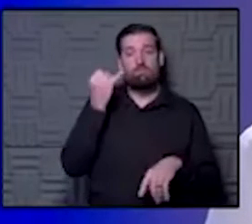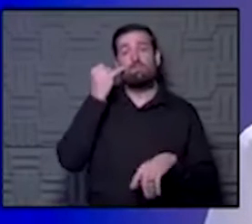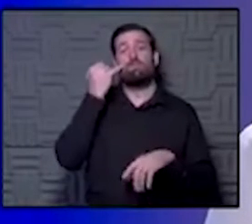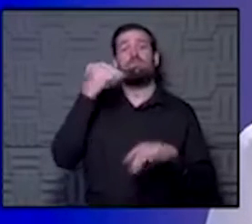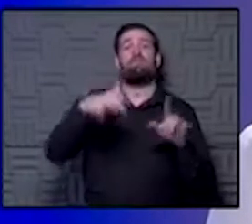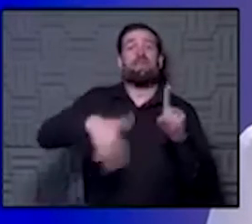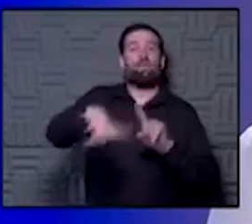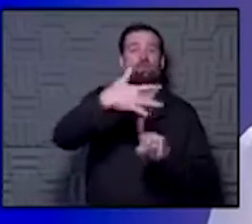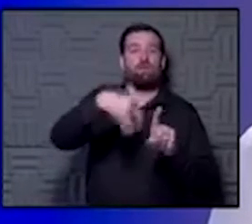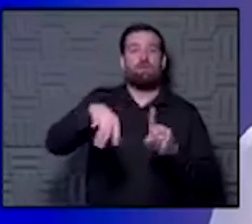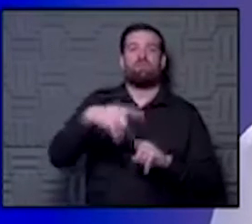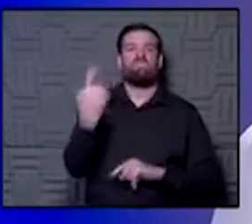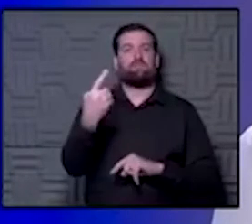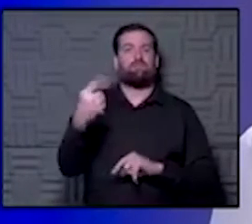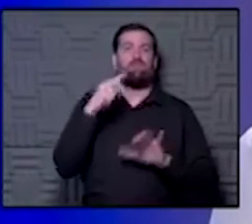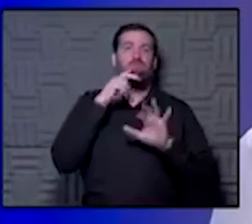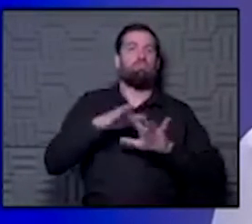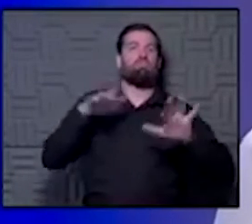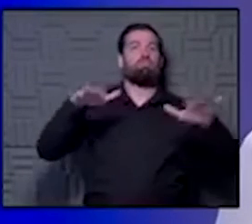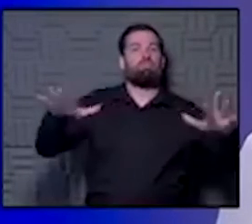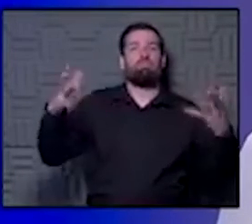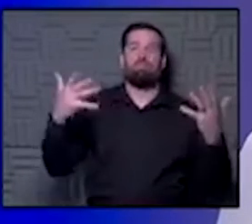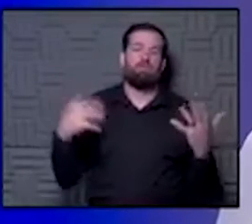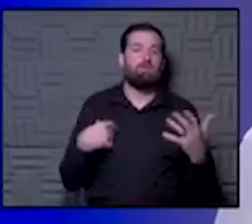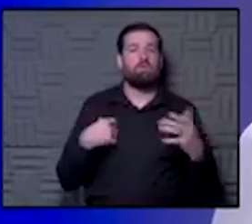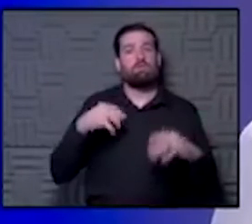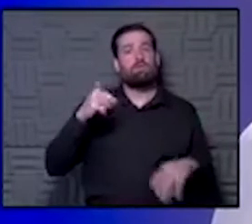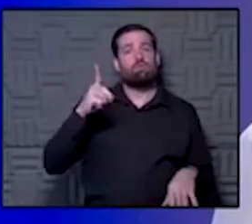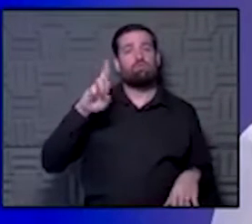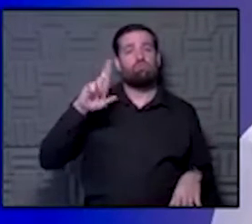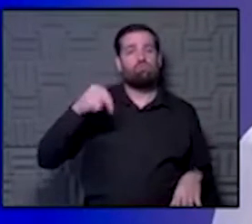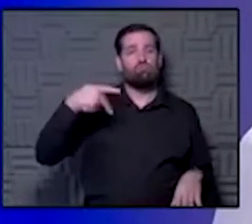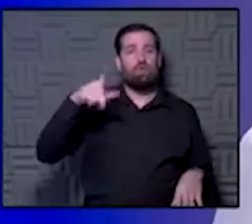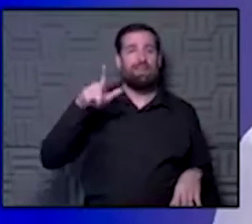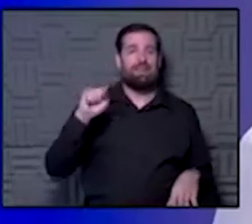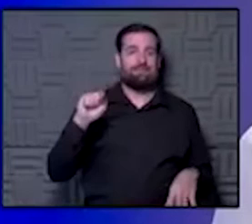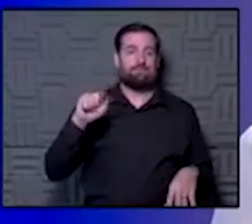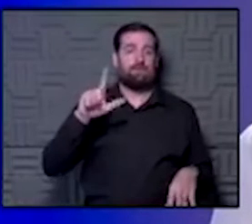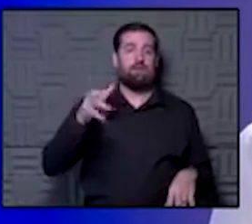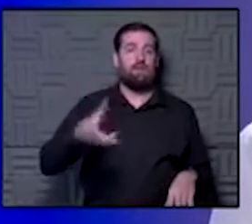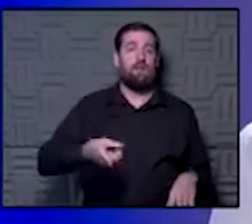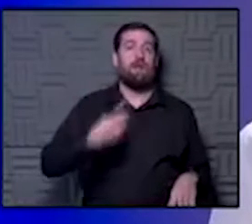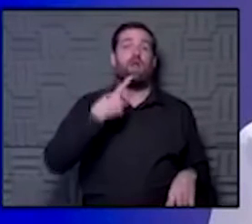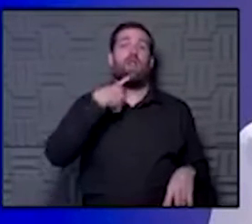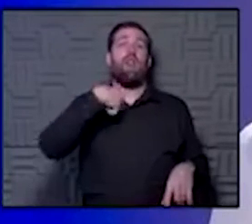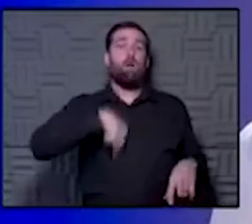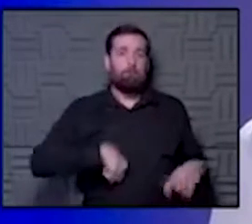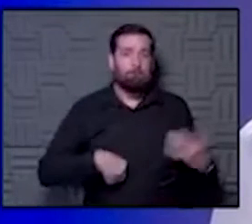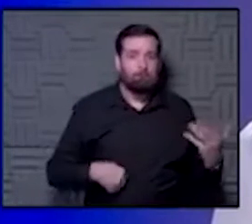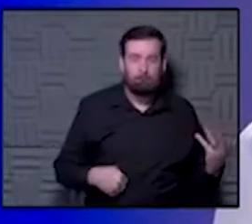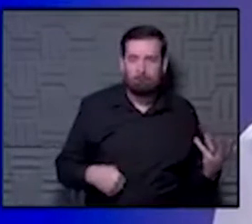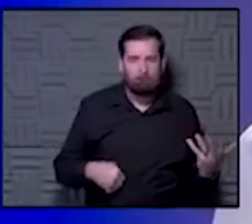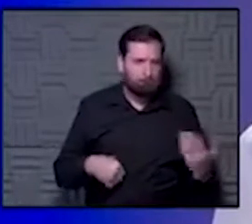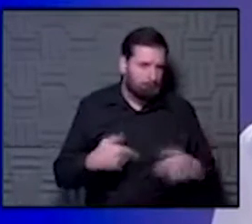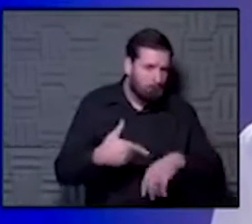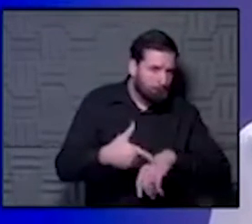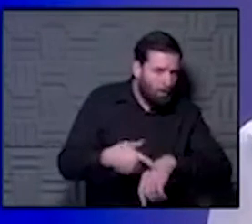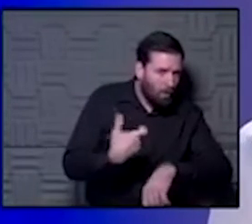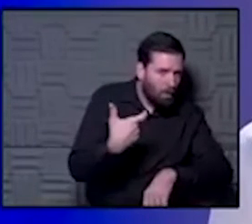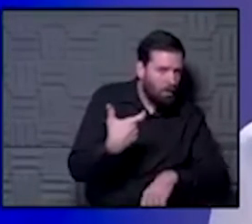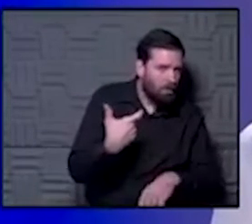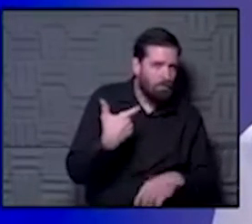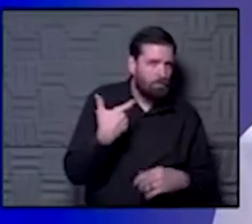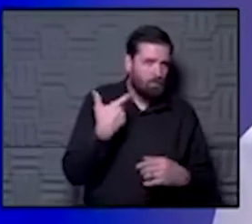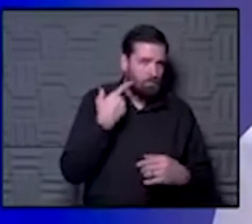through somebody's cloud and they're breathing droplets, and you inhale that, there's no telling how long it takes for those